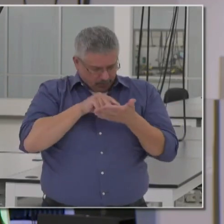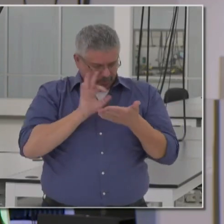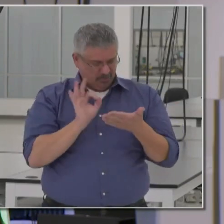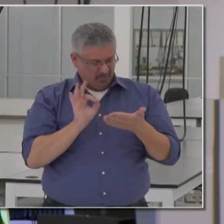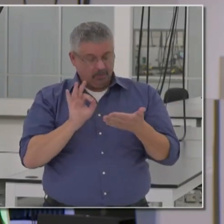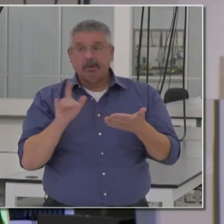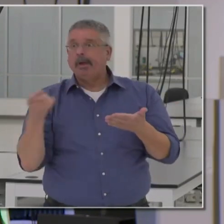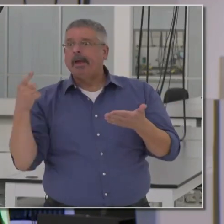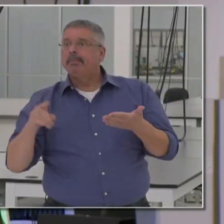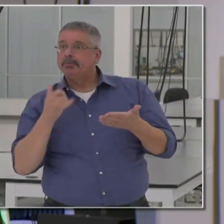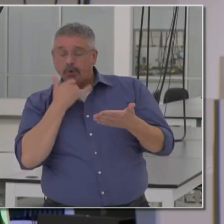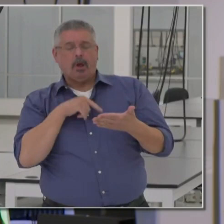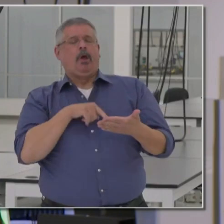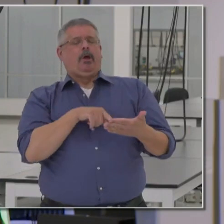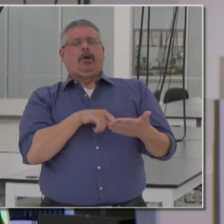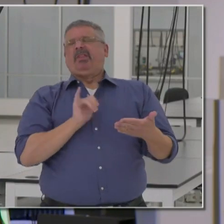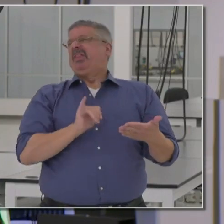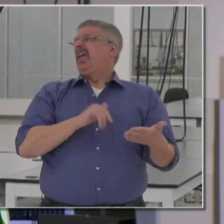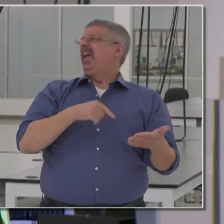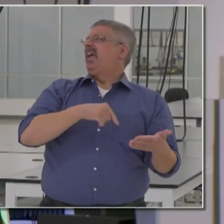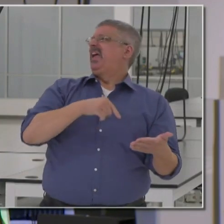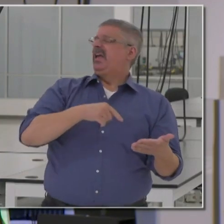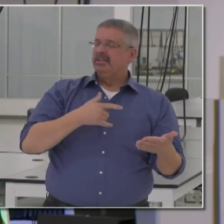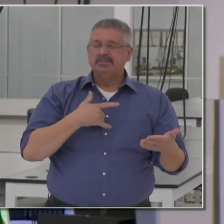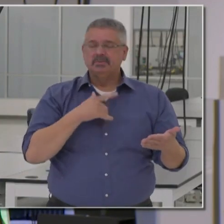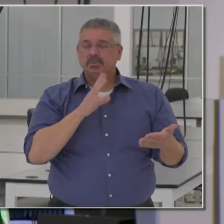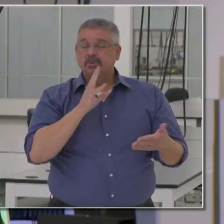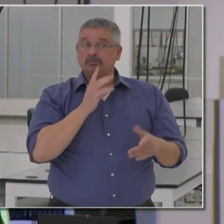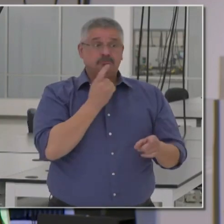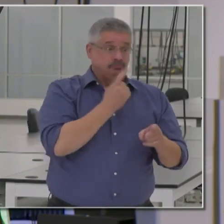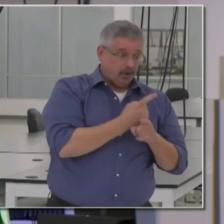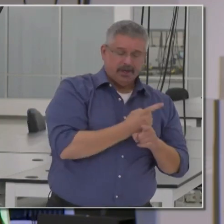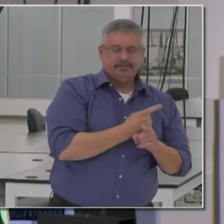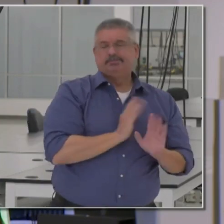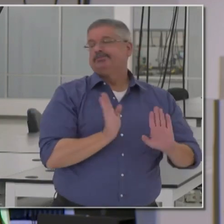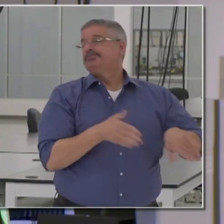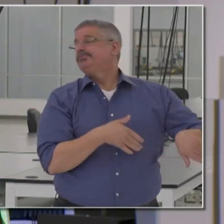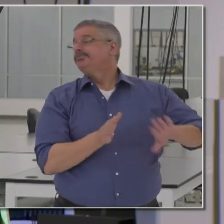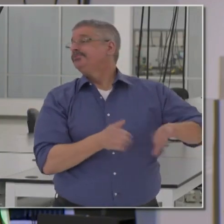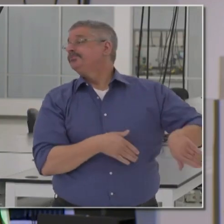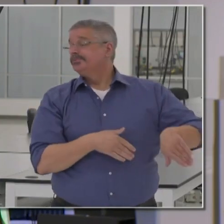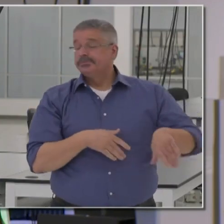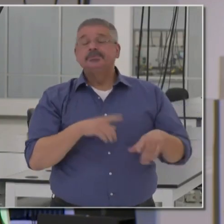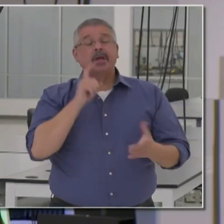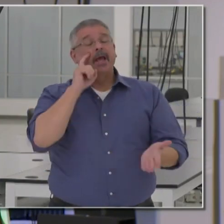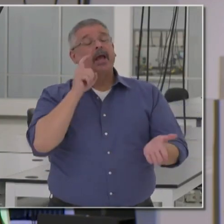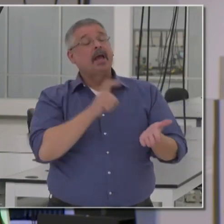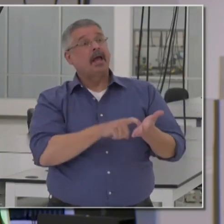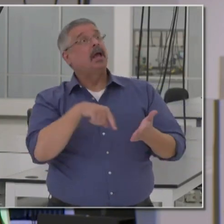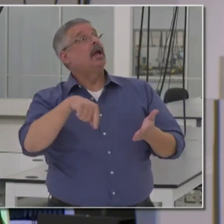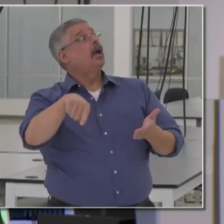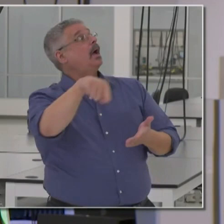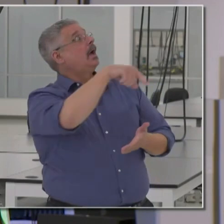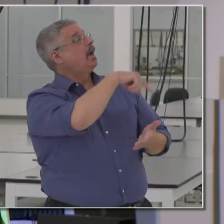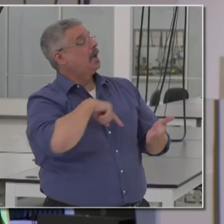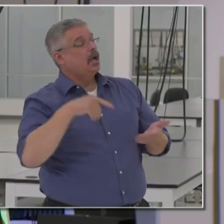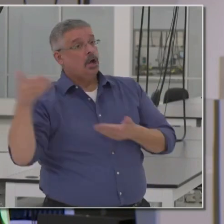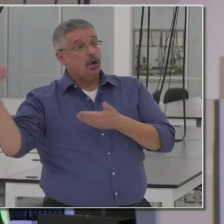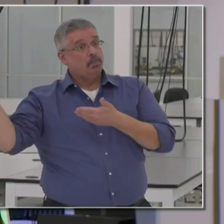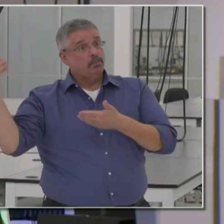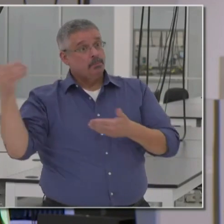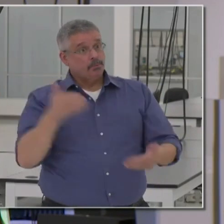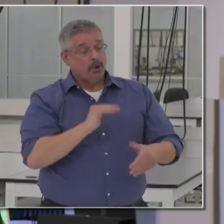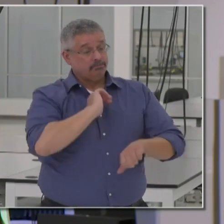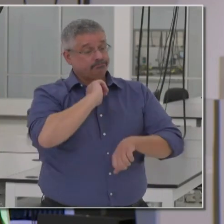something goes wrong, and we don't talk about when something goes right. GovOps identified this site, and they brought and